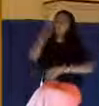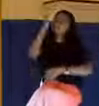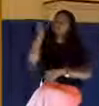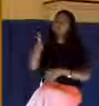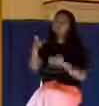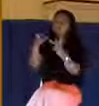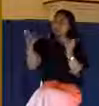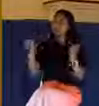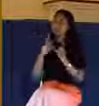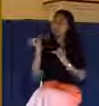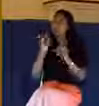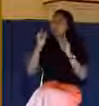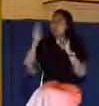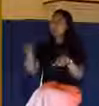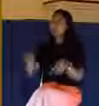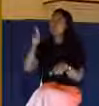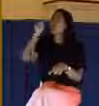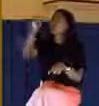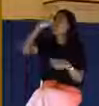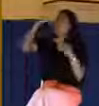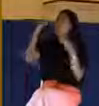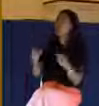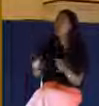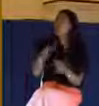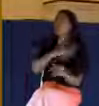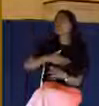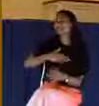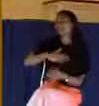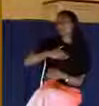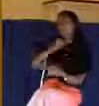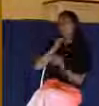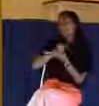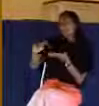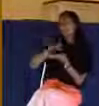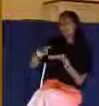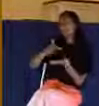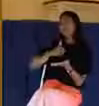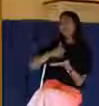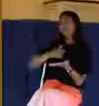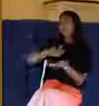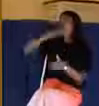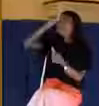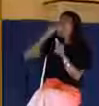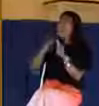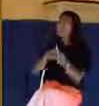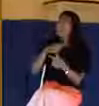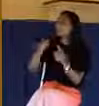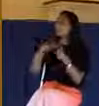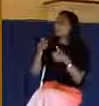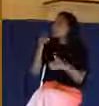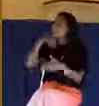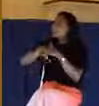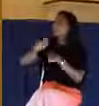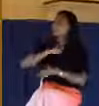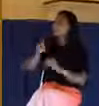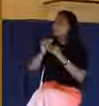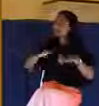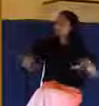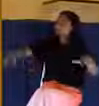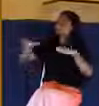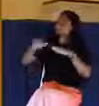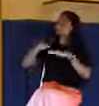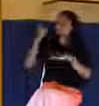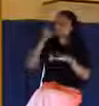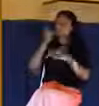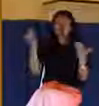So forgive me. Remember me when you come into your kingdom. If you're here today and that's your prayer,